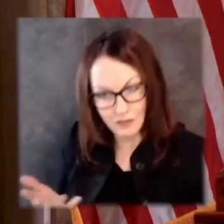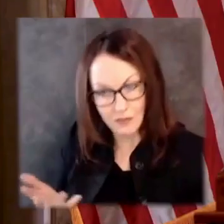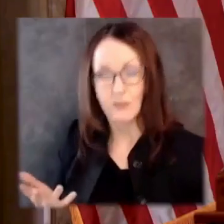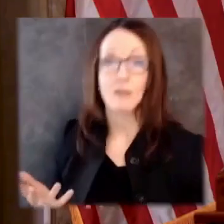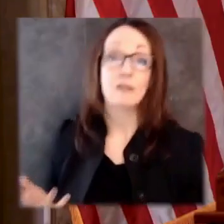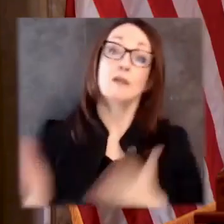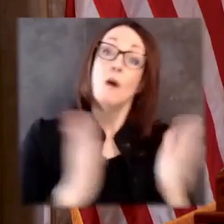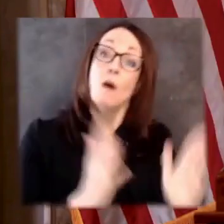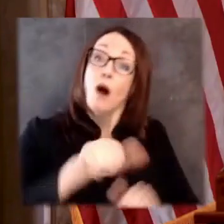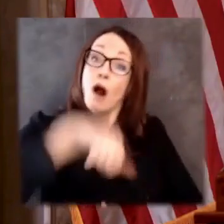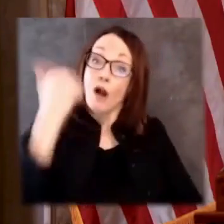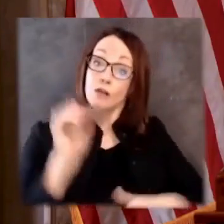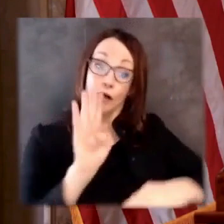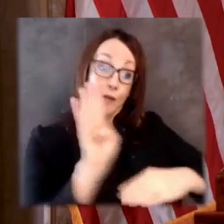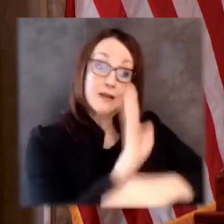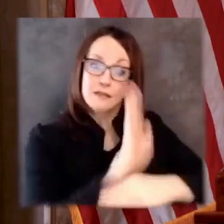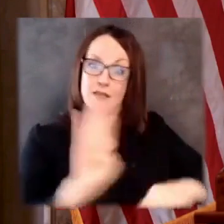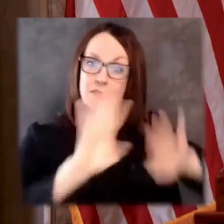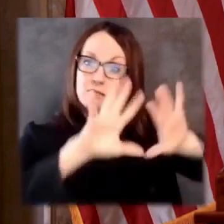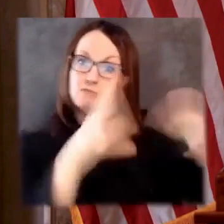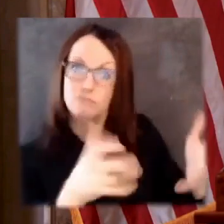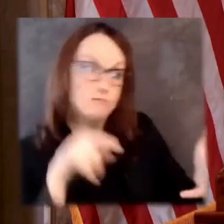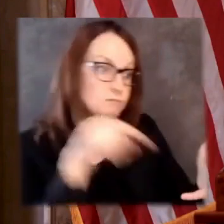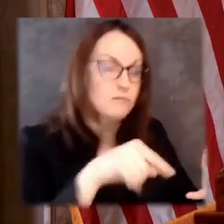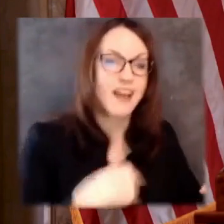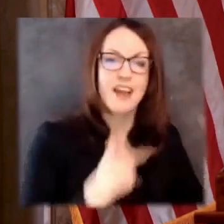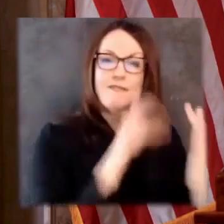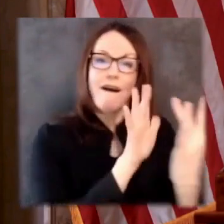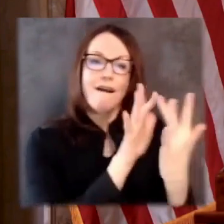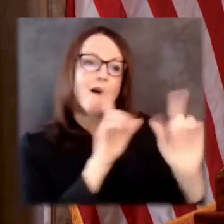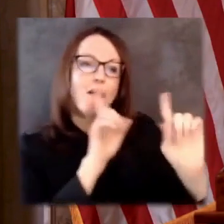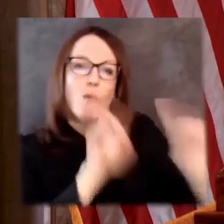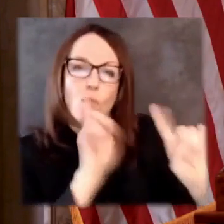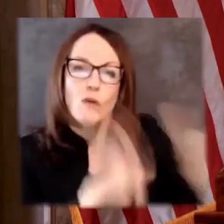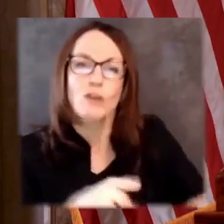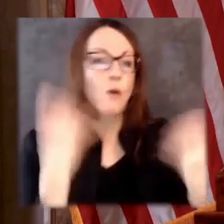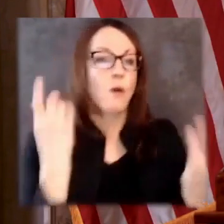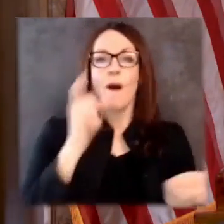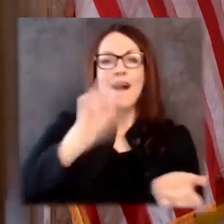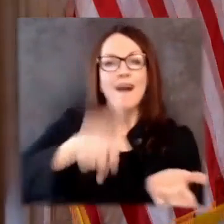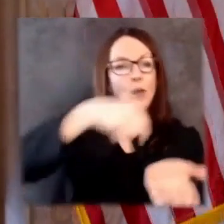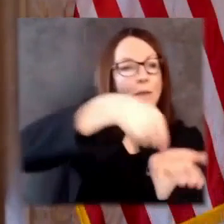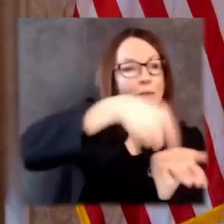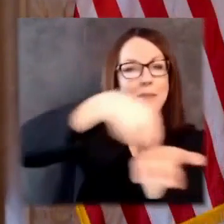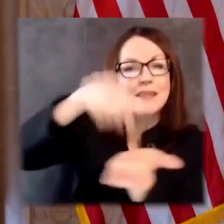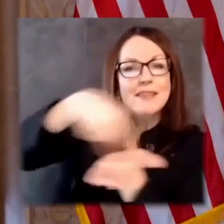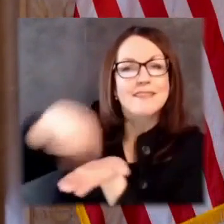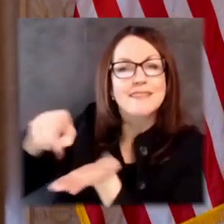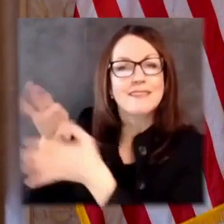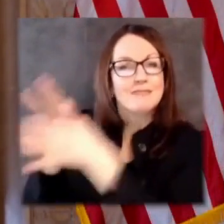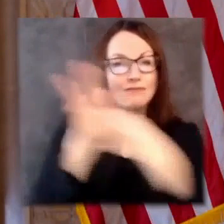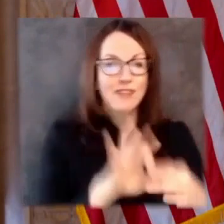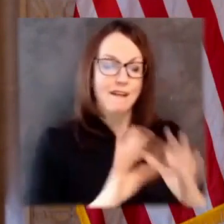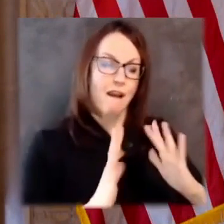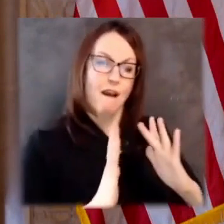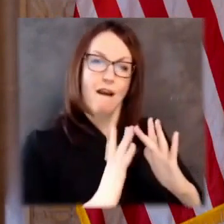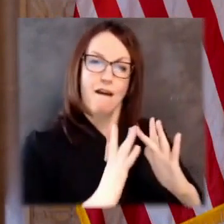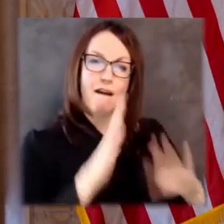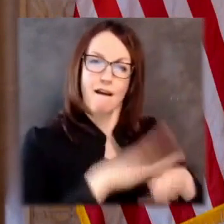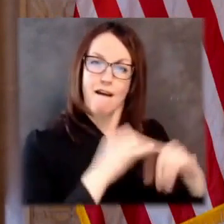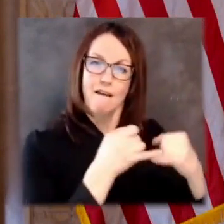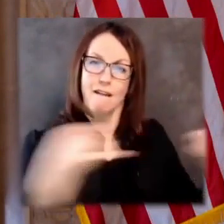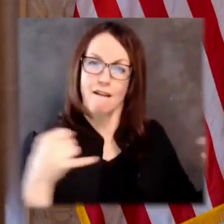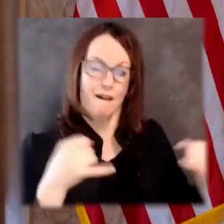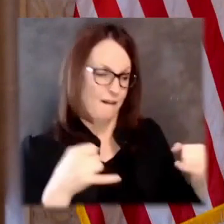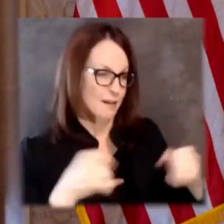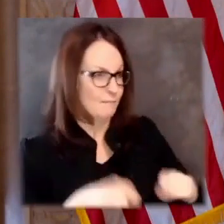And businesses working to adapt and provide online ordering or payment options didn't have the technological